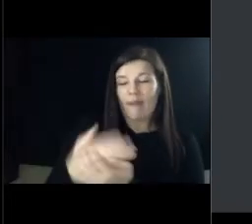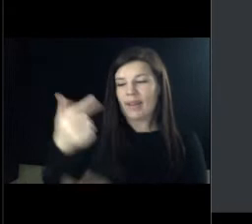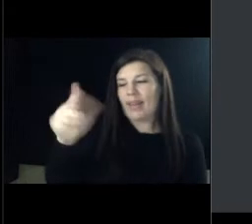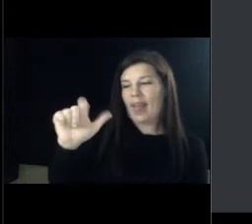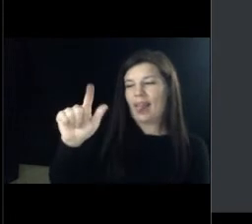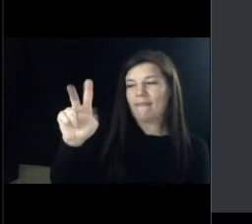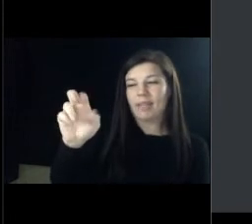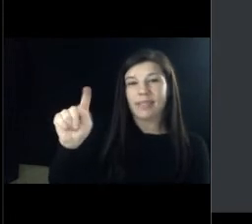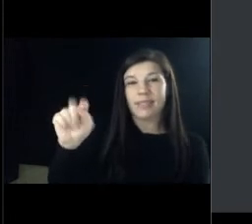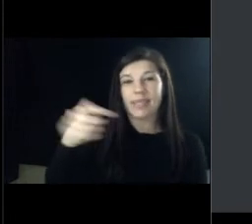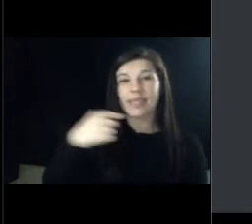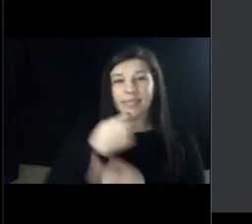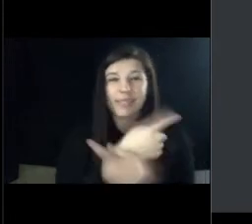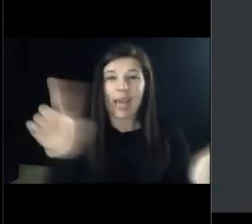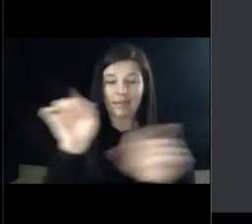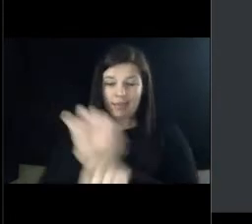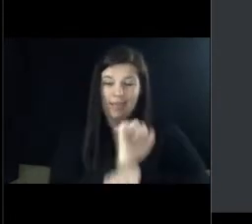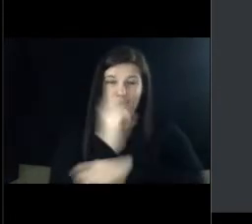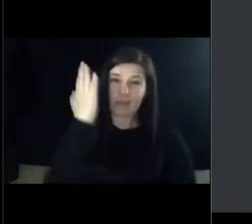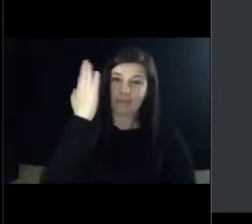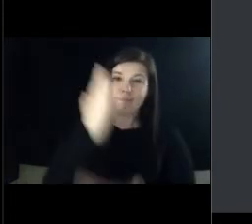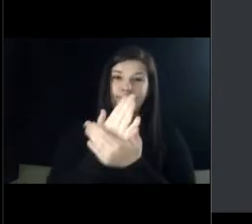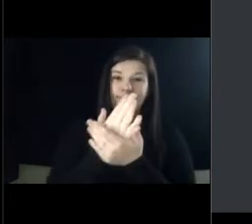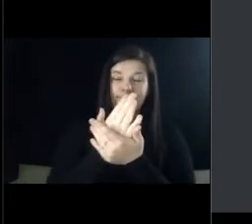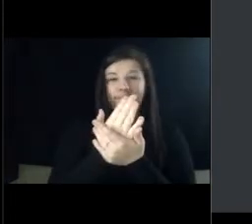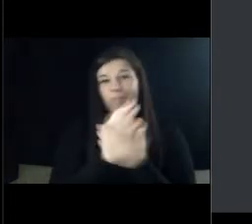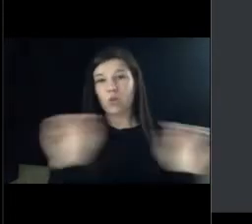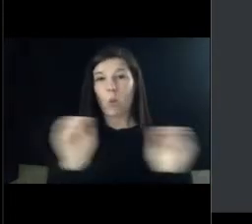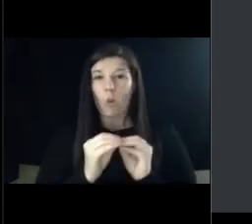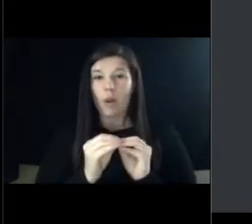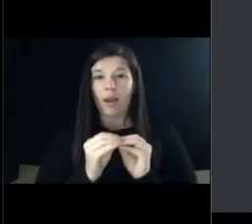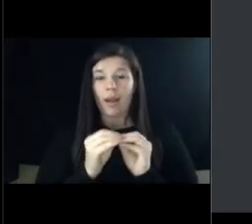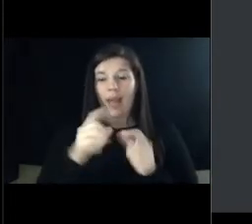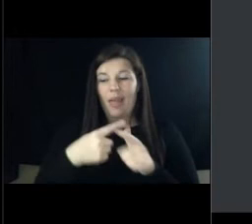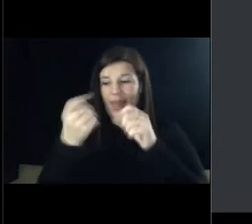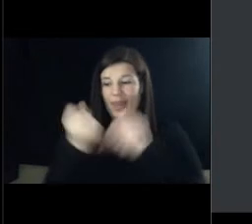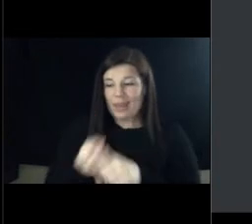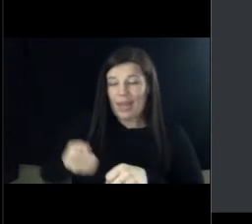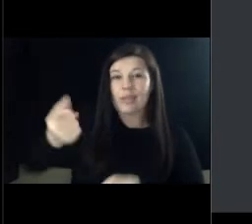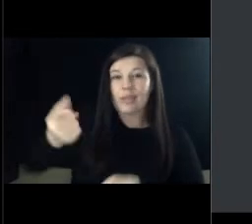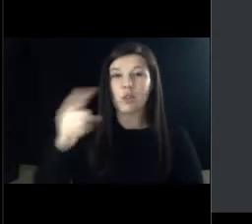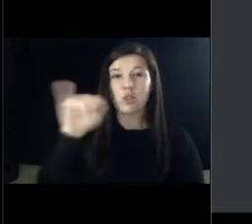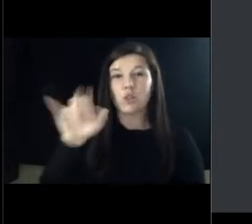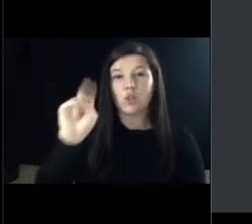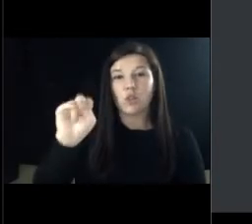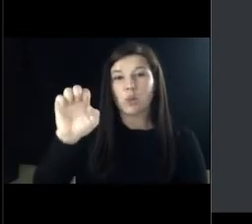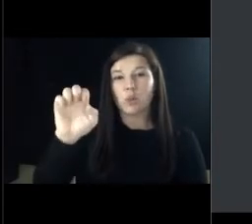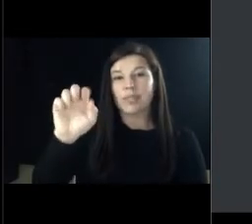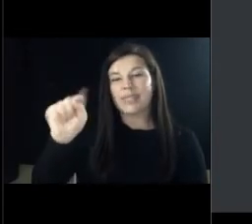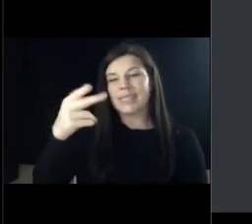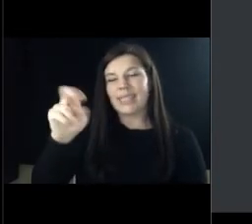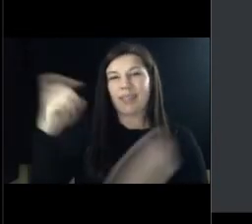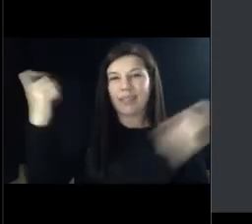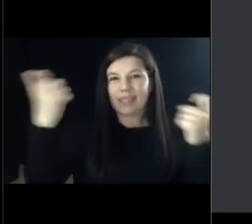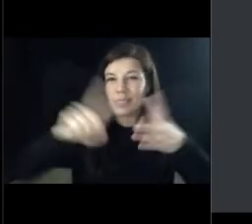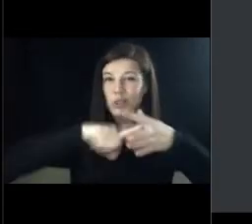slavery had been abolished and whereas the following year the first official juneteenth celebrations took place in texas and have